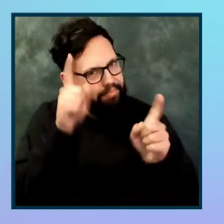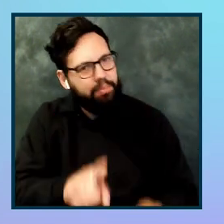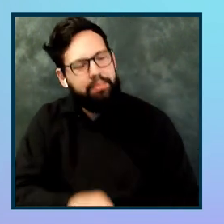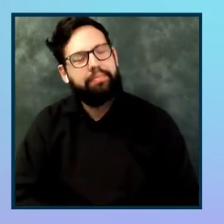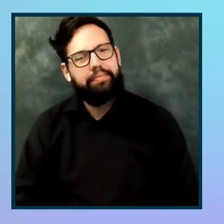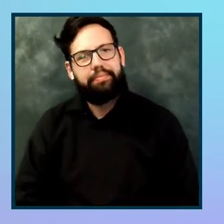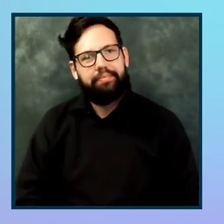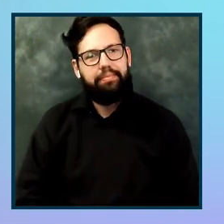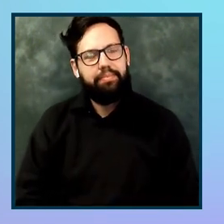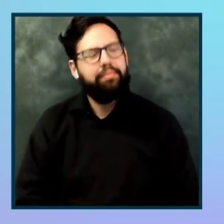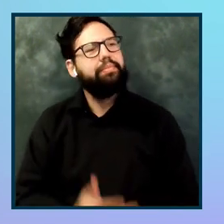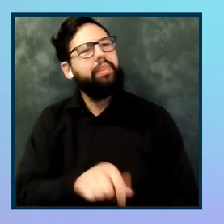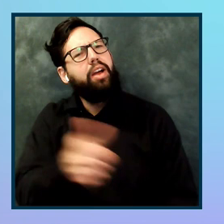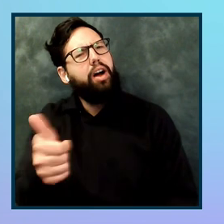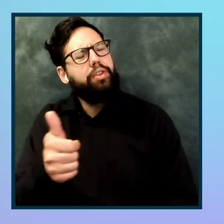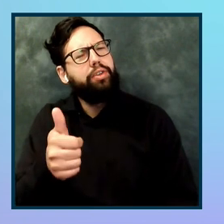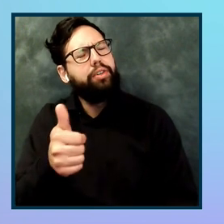One other question here.